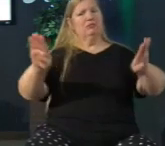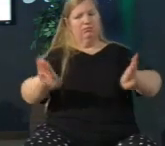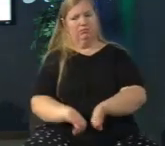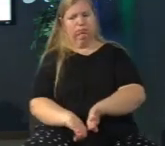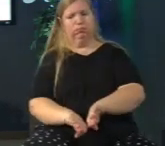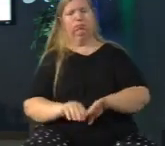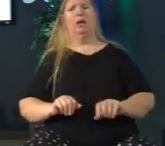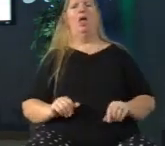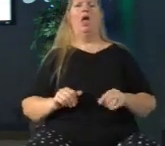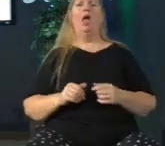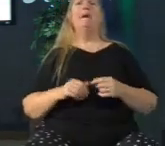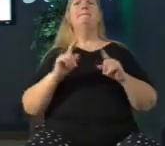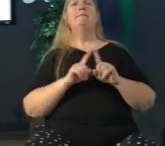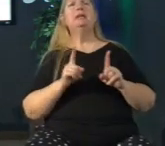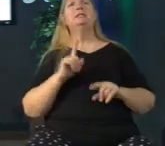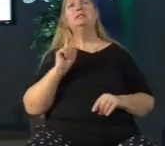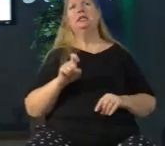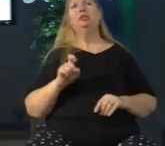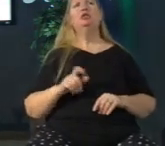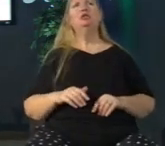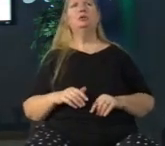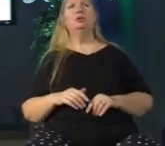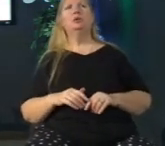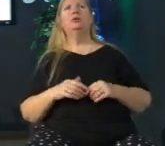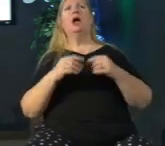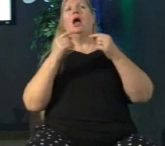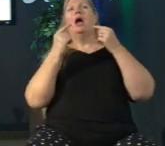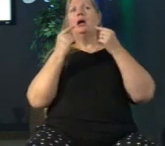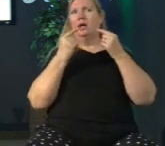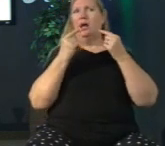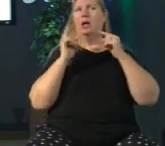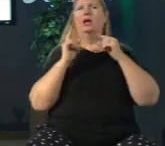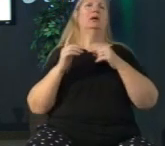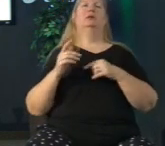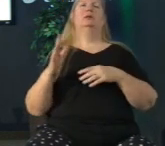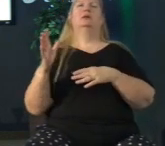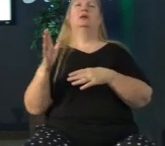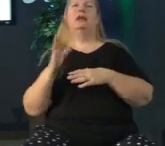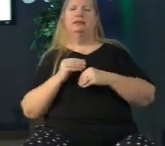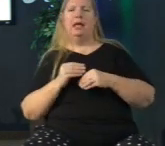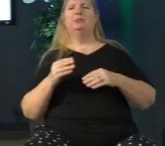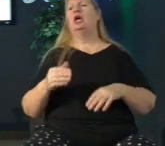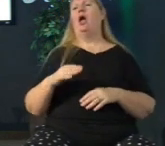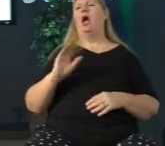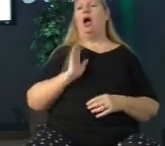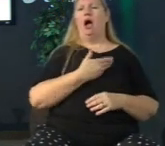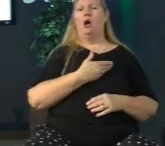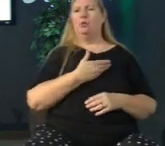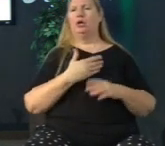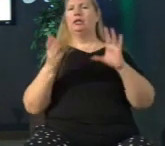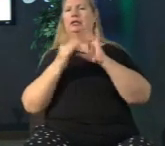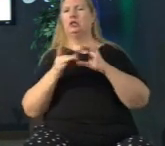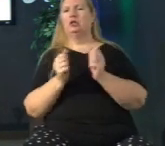have to claim our identity in Christ acknowledging and recognizing who we are when we accept Jesus into our